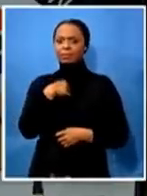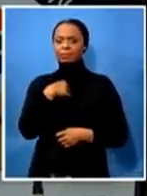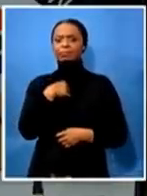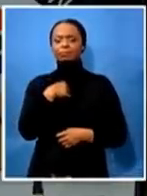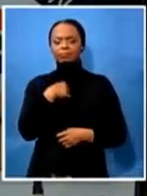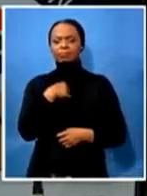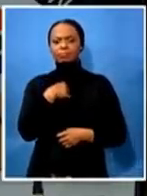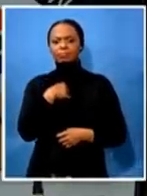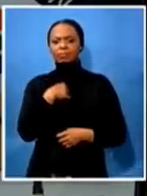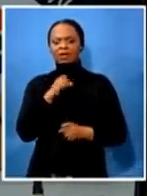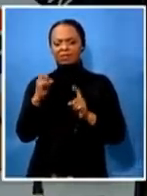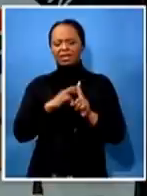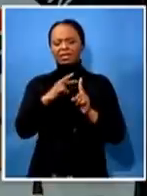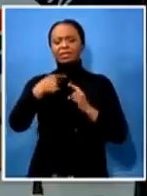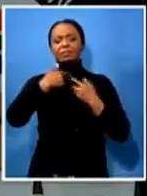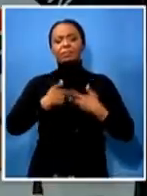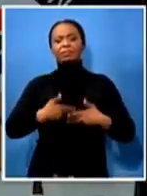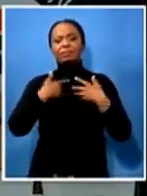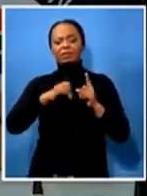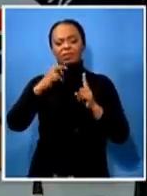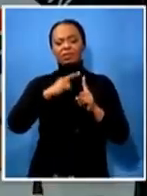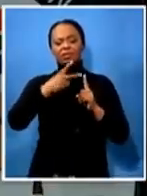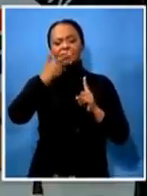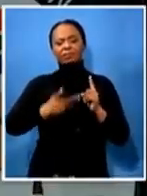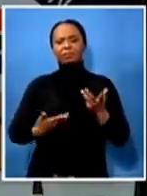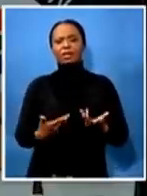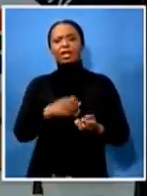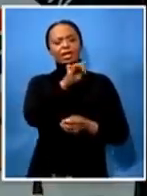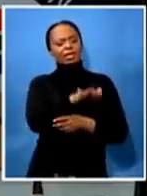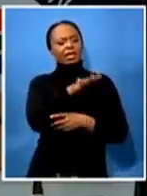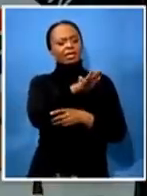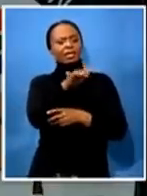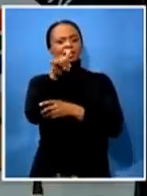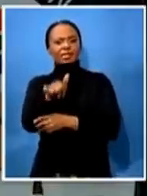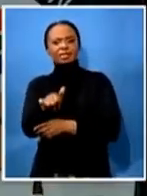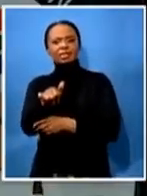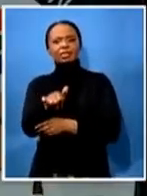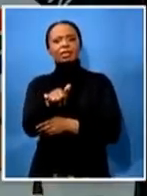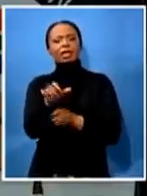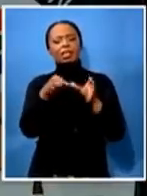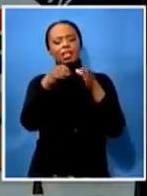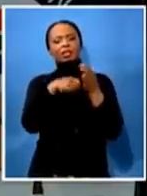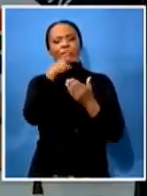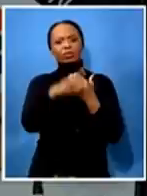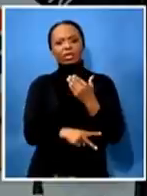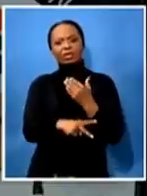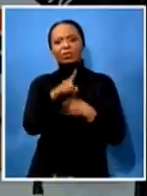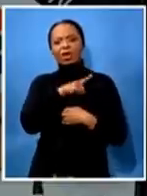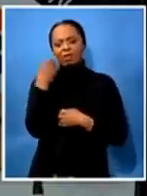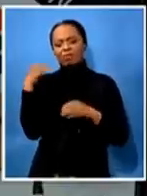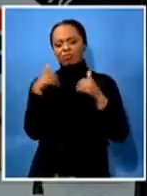come with the notion of the 1996 class project in the scheme of politics i have received dismissal letters